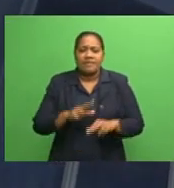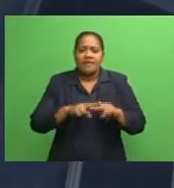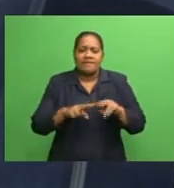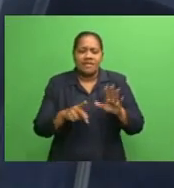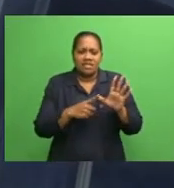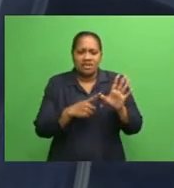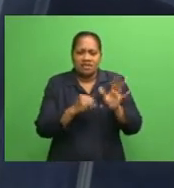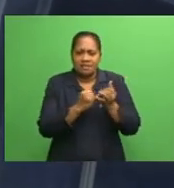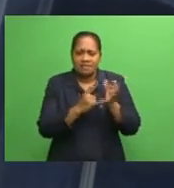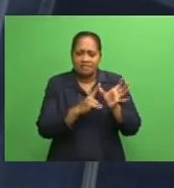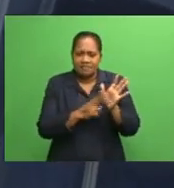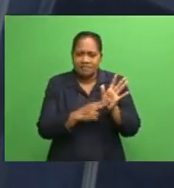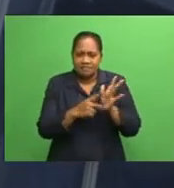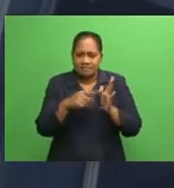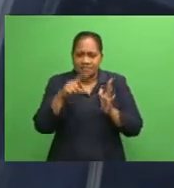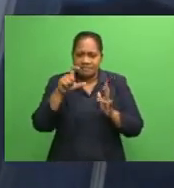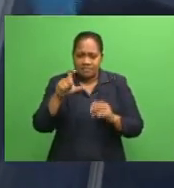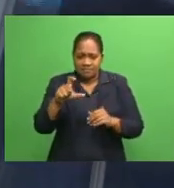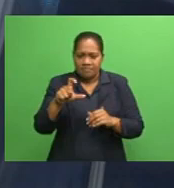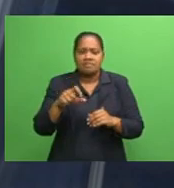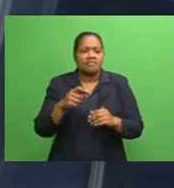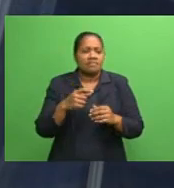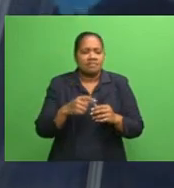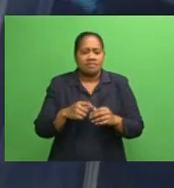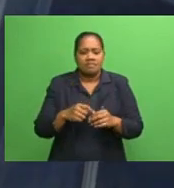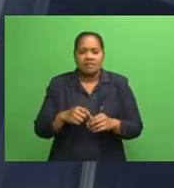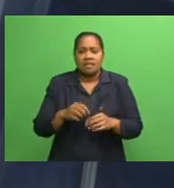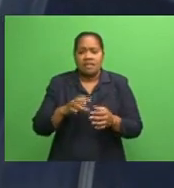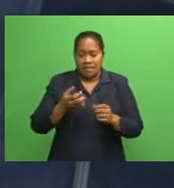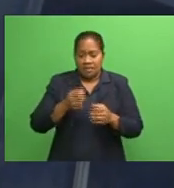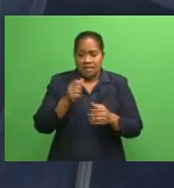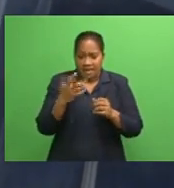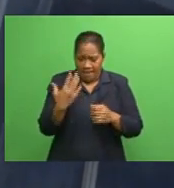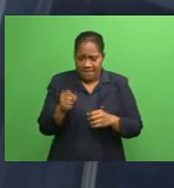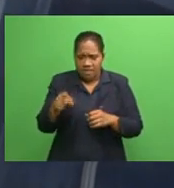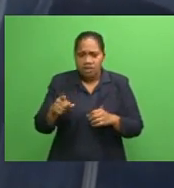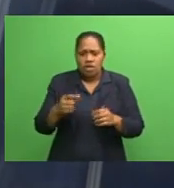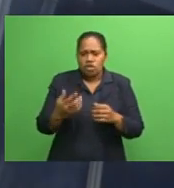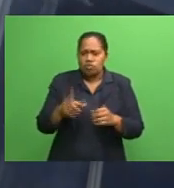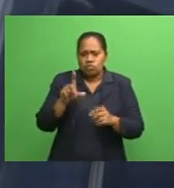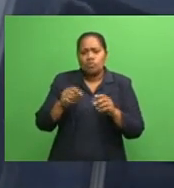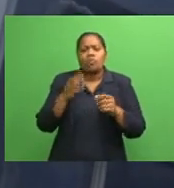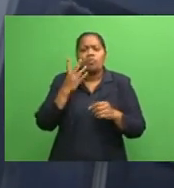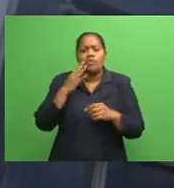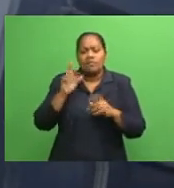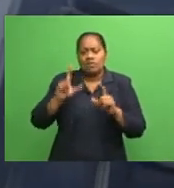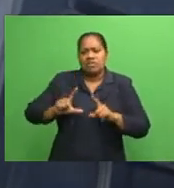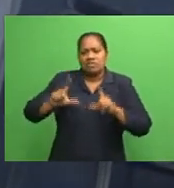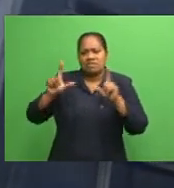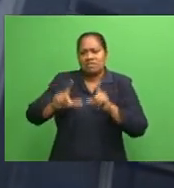-raising ceremony today, marking the one-year countdown until the Tokyo Olympic Games next year.